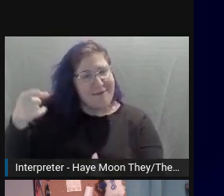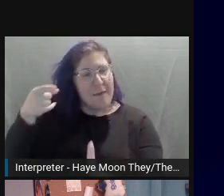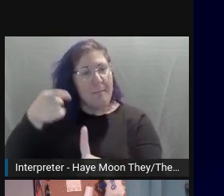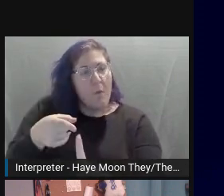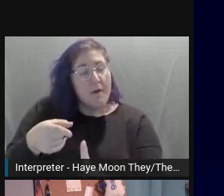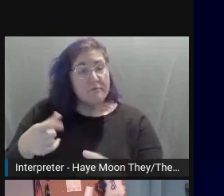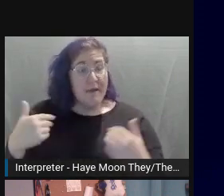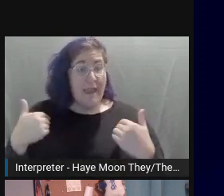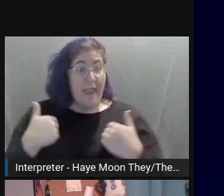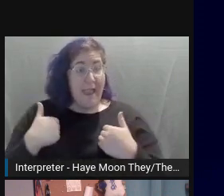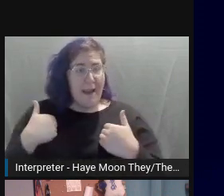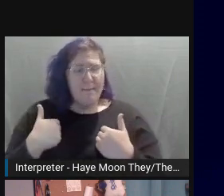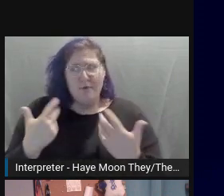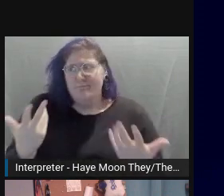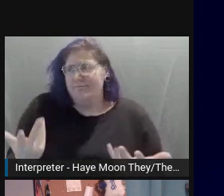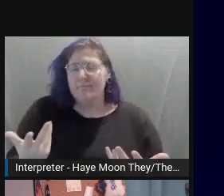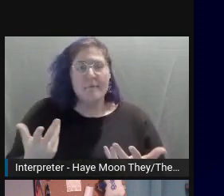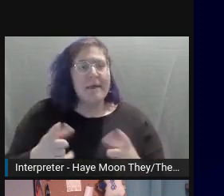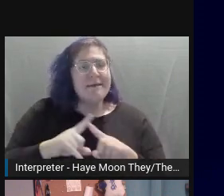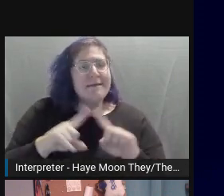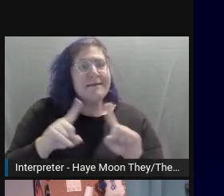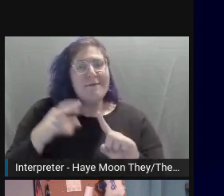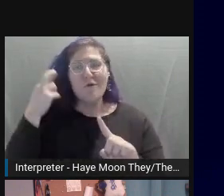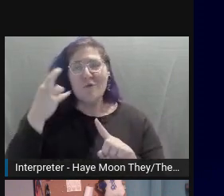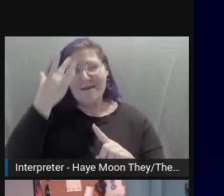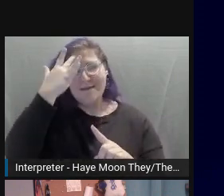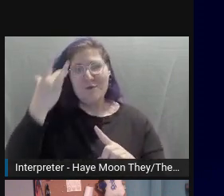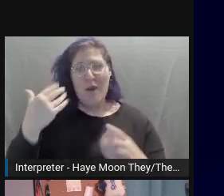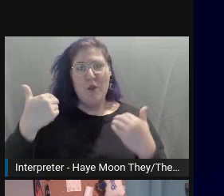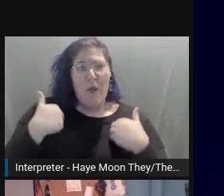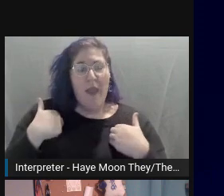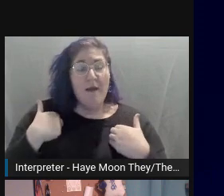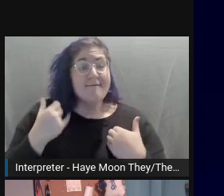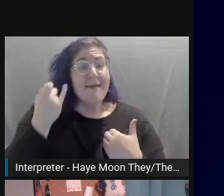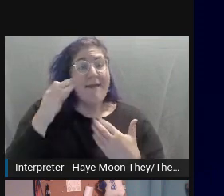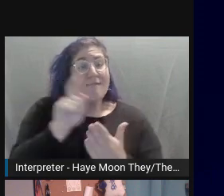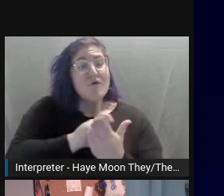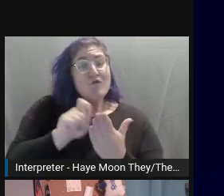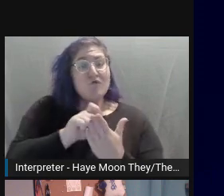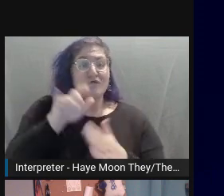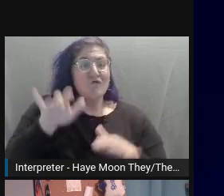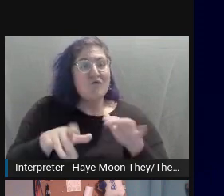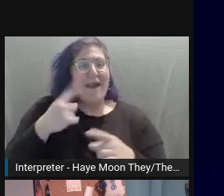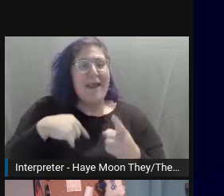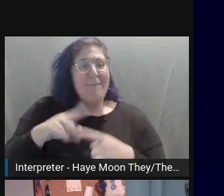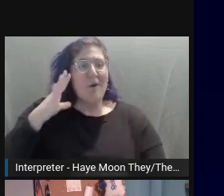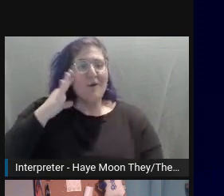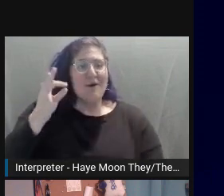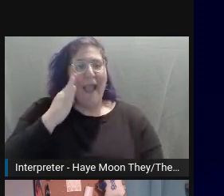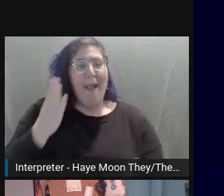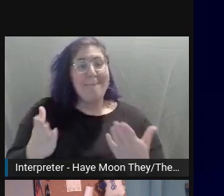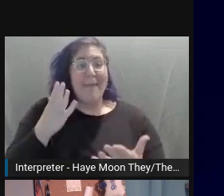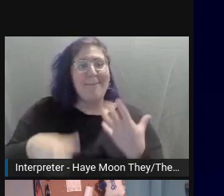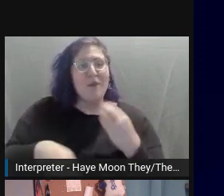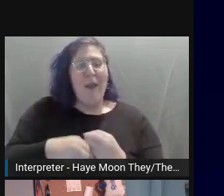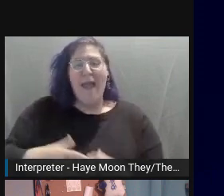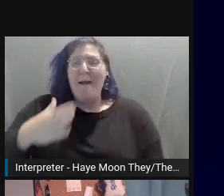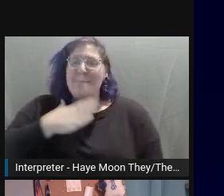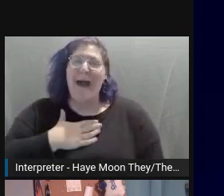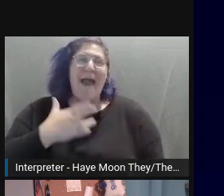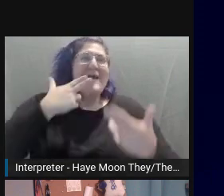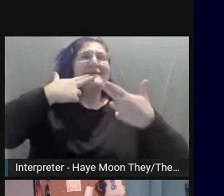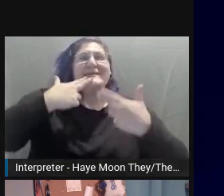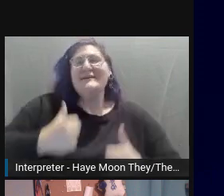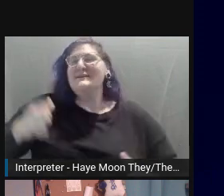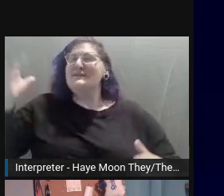If you're writing an article about your cat, then yeah, you may want to state in your alt text, my super adorable cat. And that is subjective.